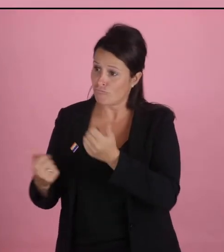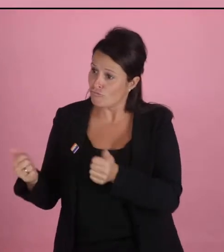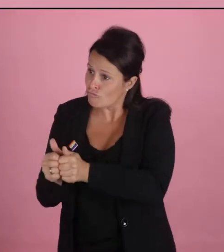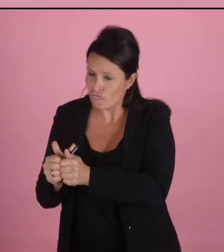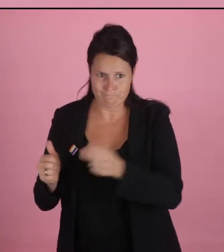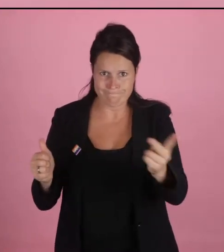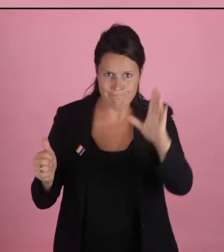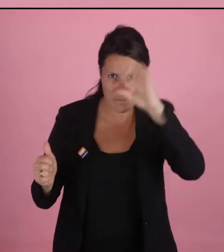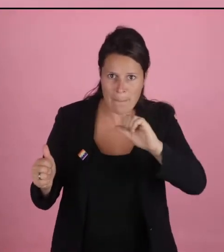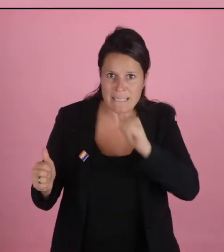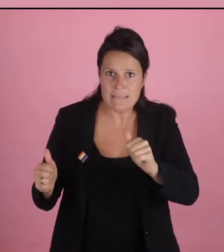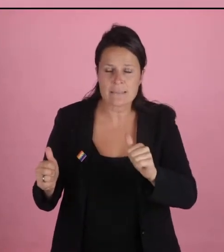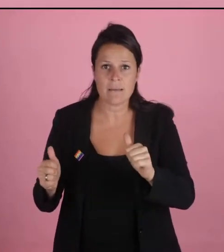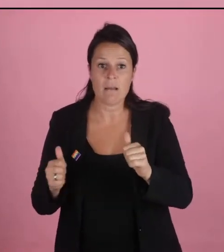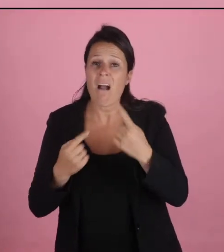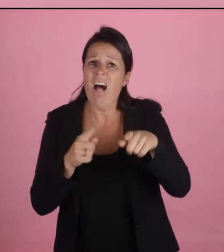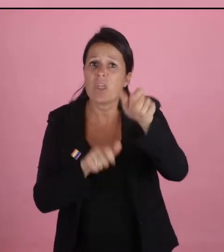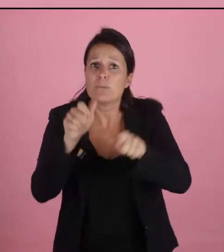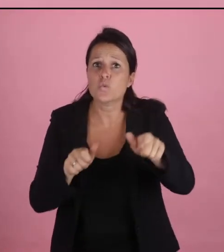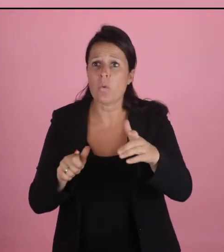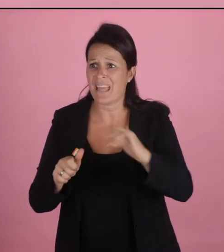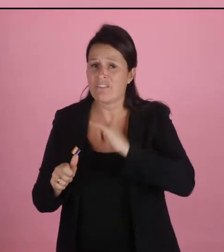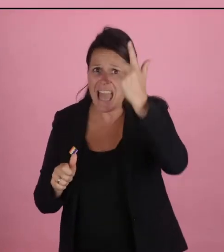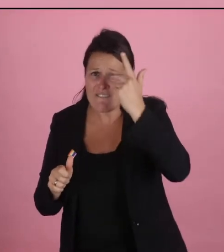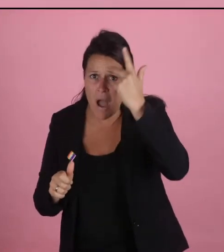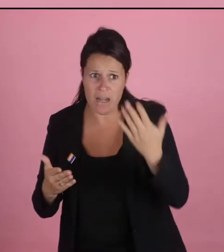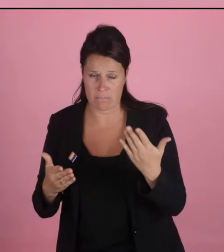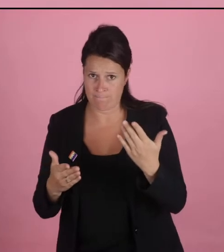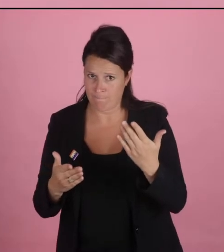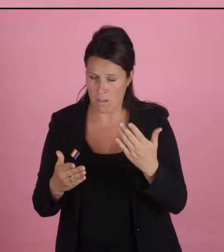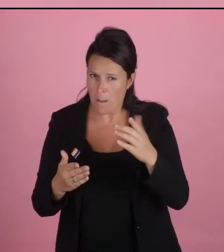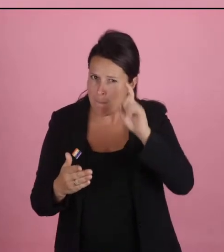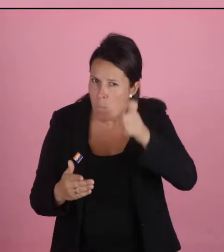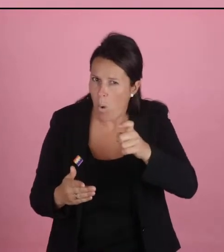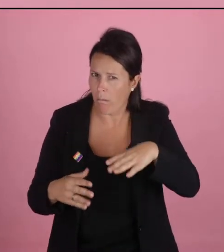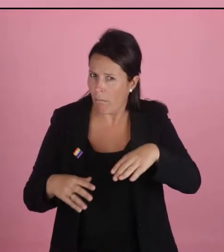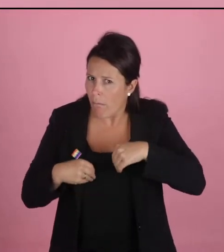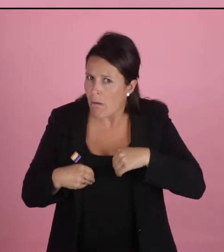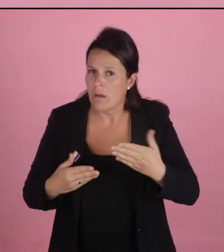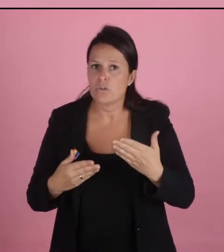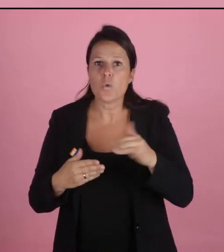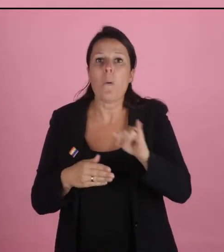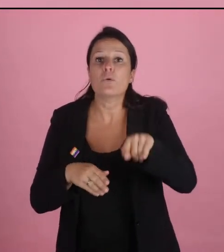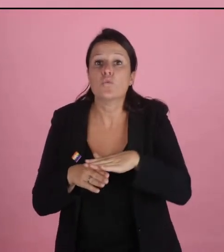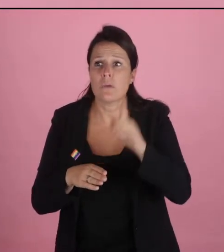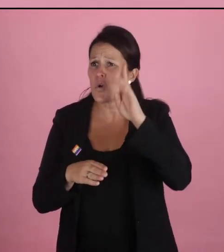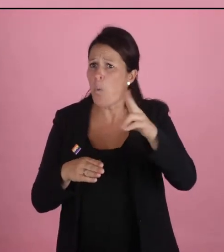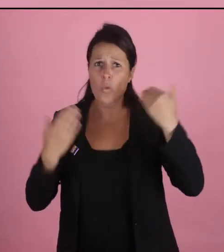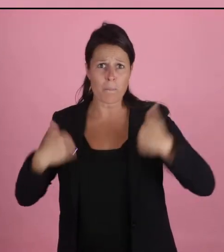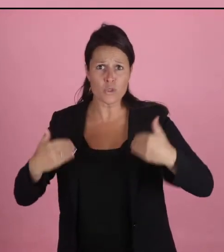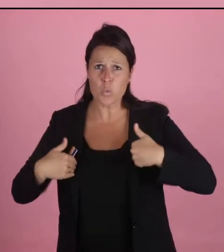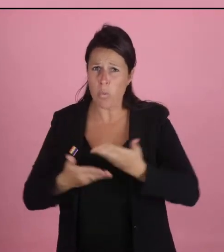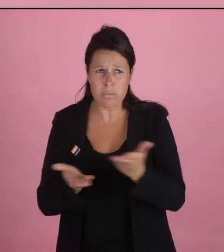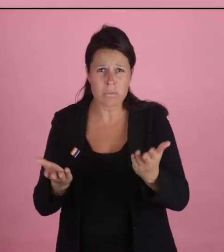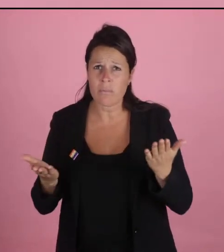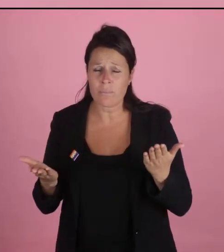one man liking another because it's difficult for you to experience or to understand what another person's experience. But I think what we have